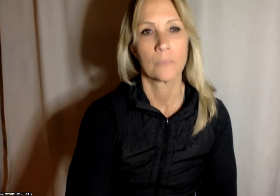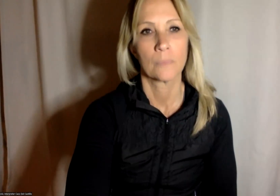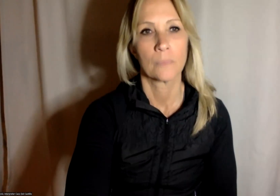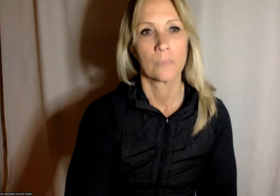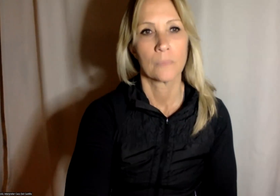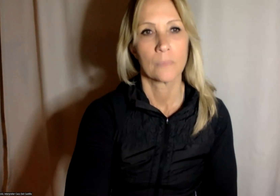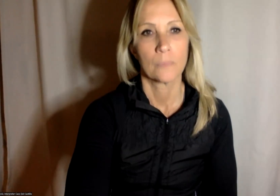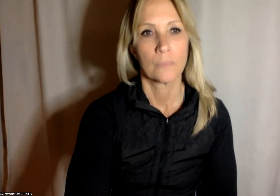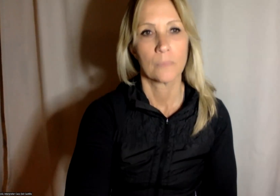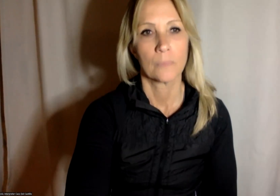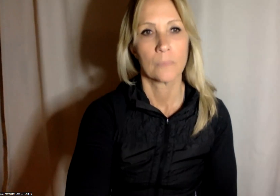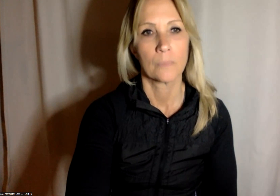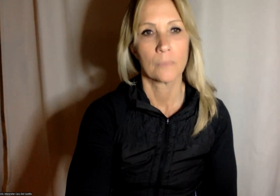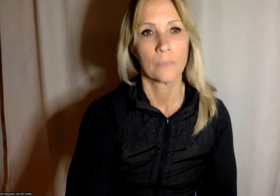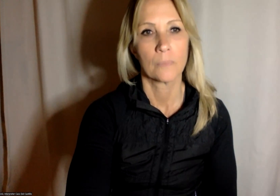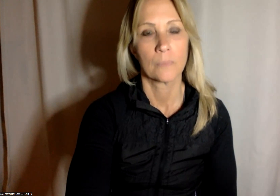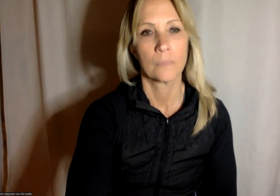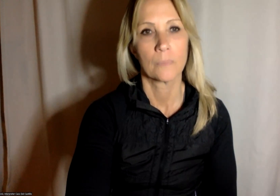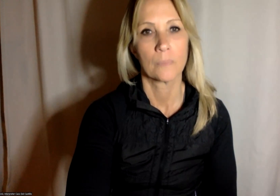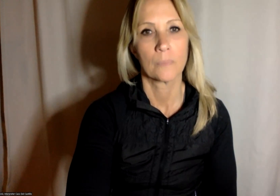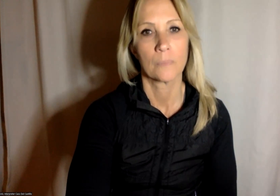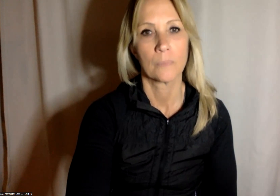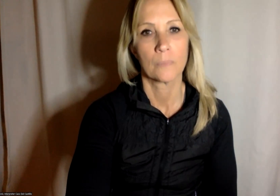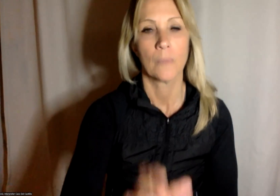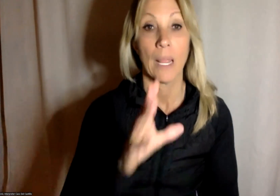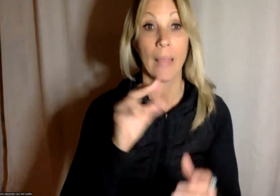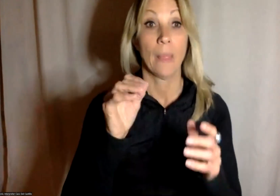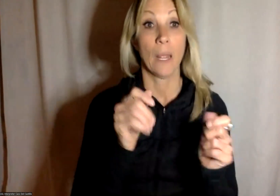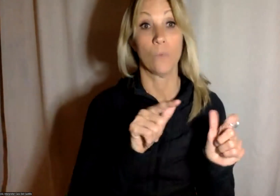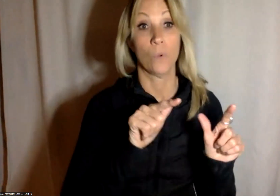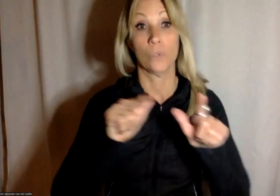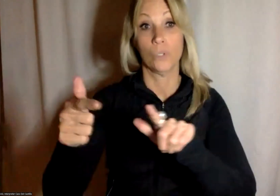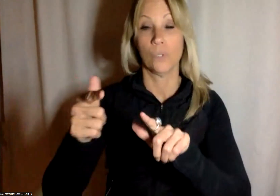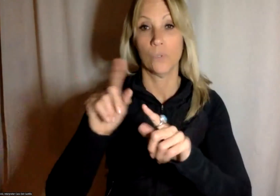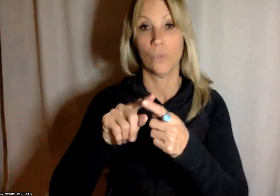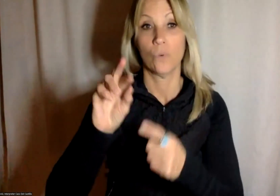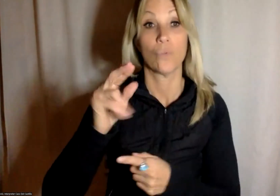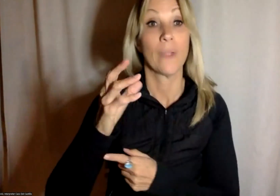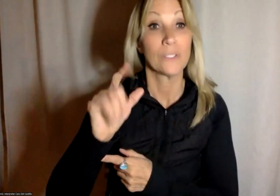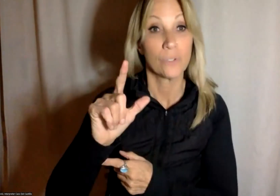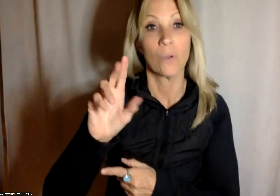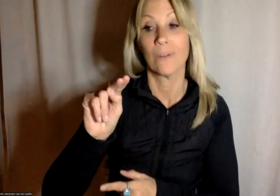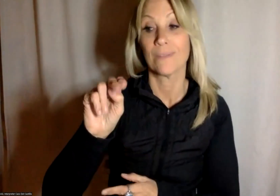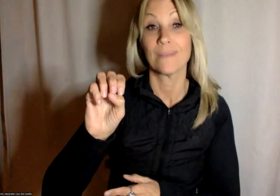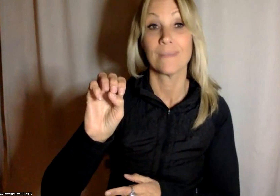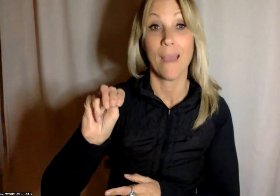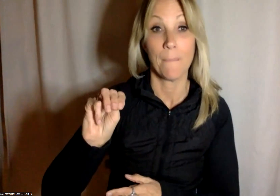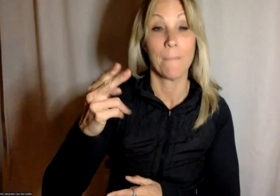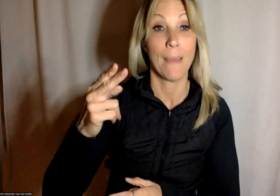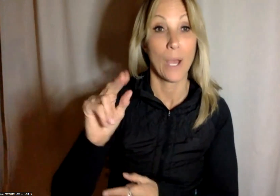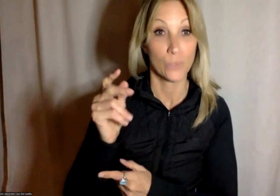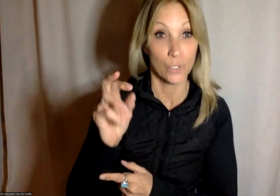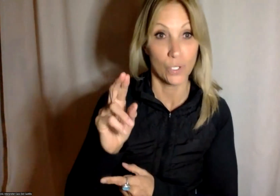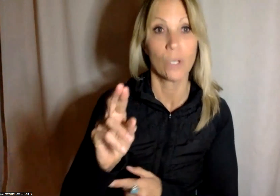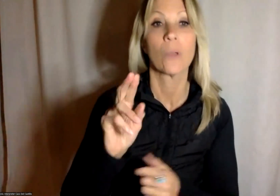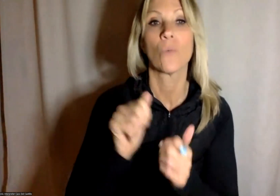and i am going to turn this over to rachel nemhauser with the arc